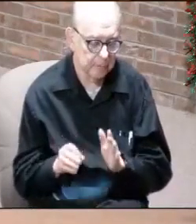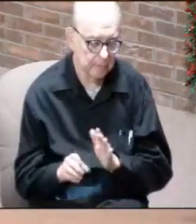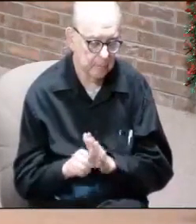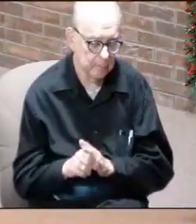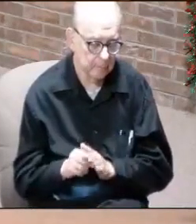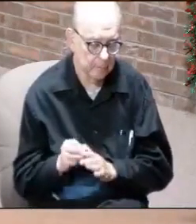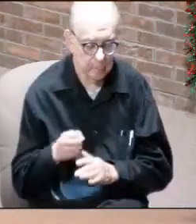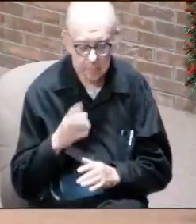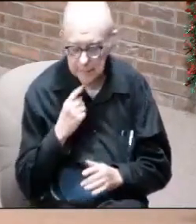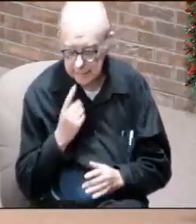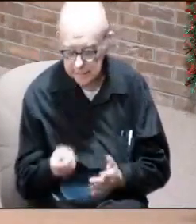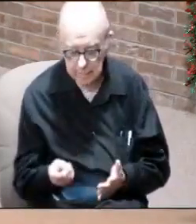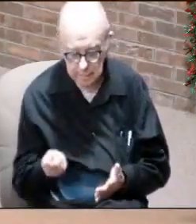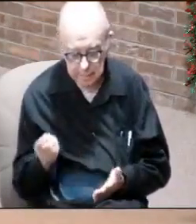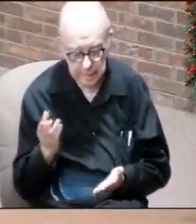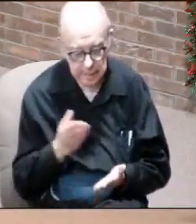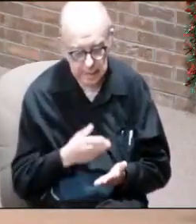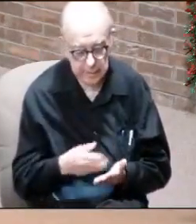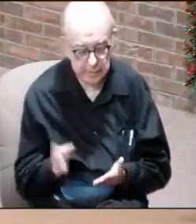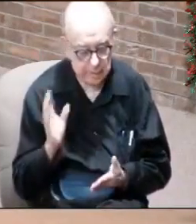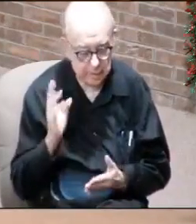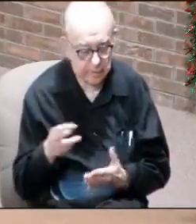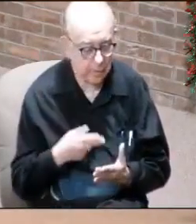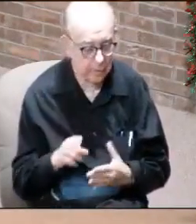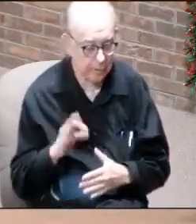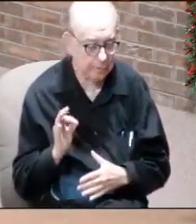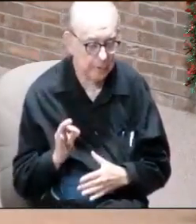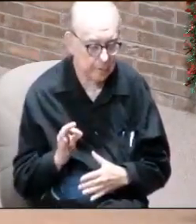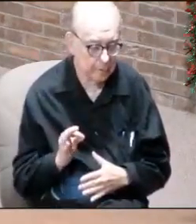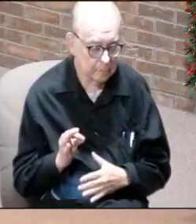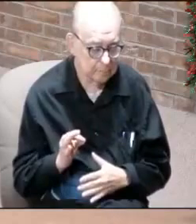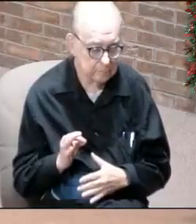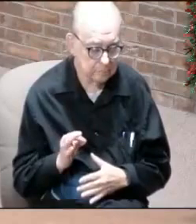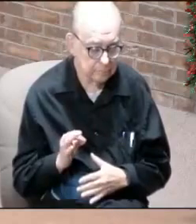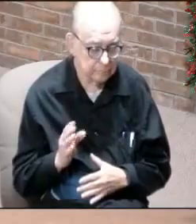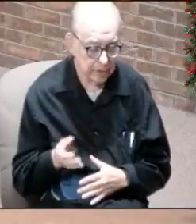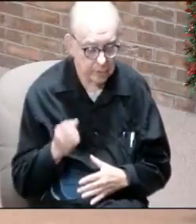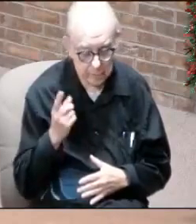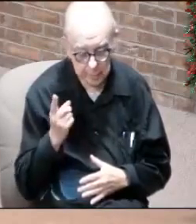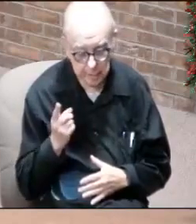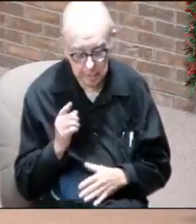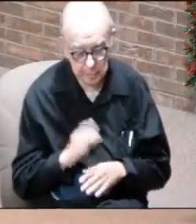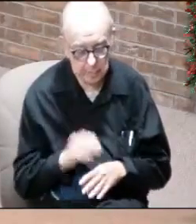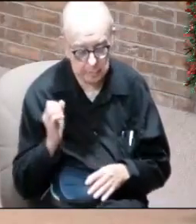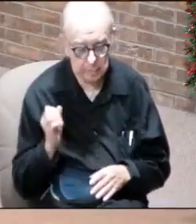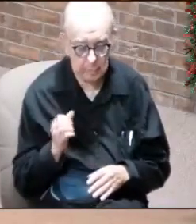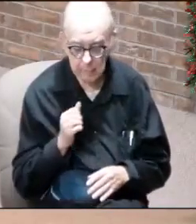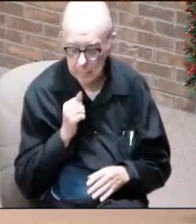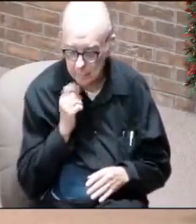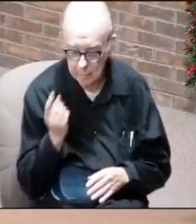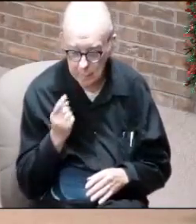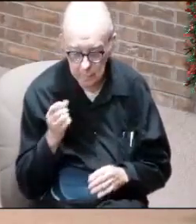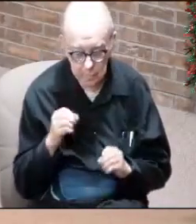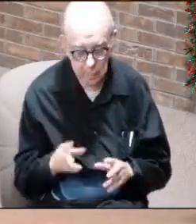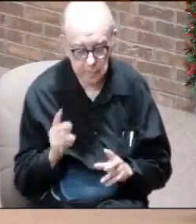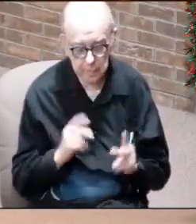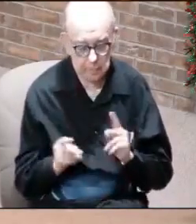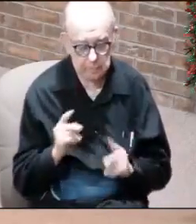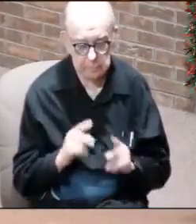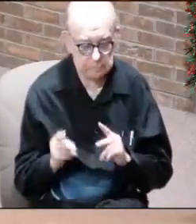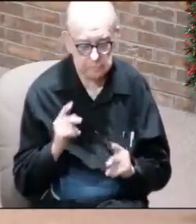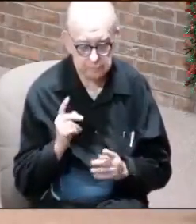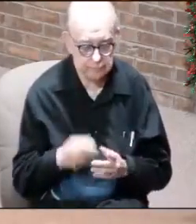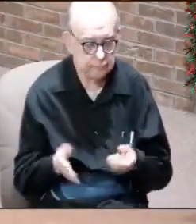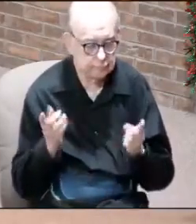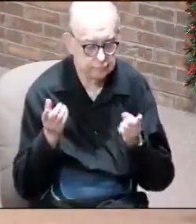So what did God do? He sent his Holy Spirit. So here's the wake-up call. The wake-up call is not only to the lost people that